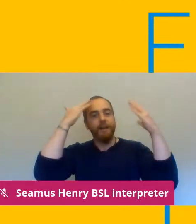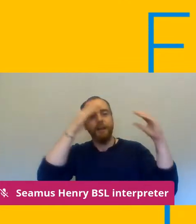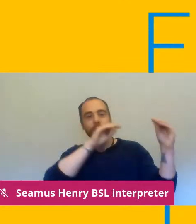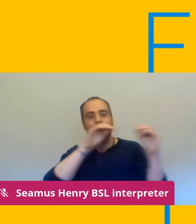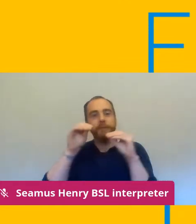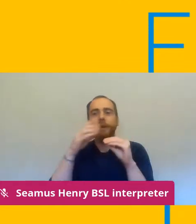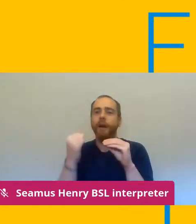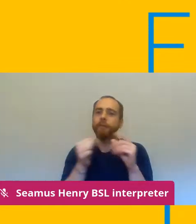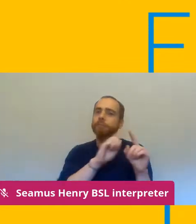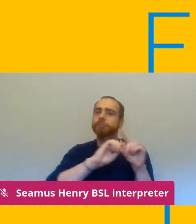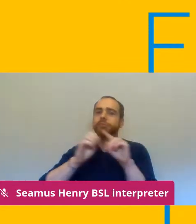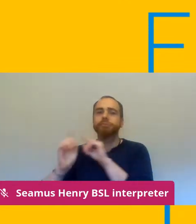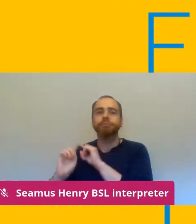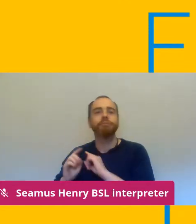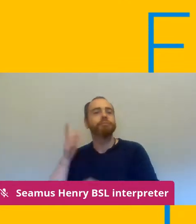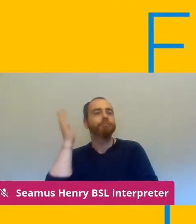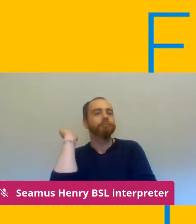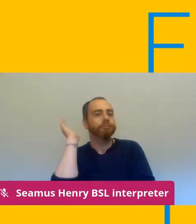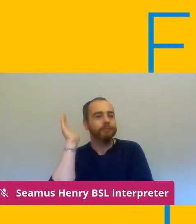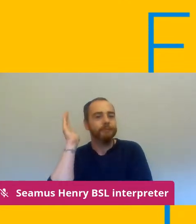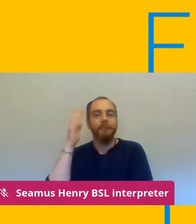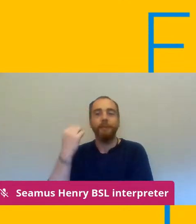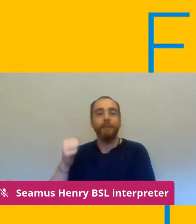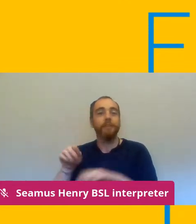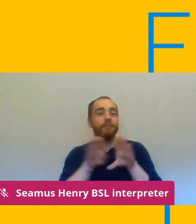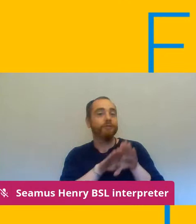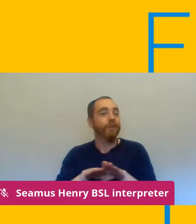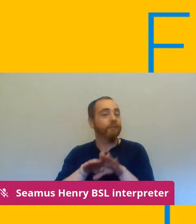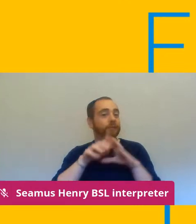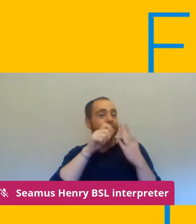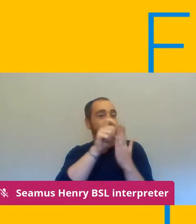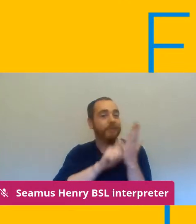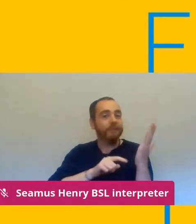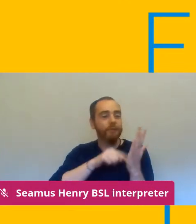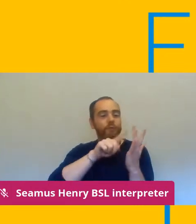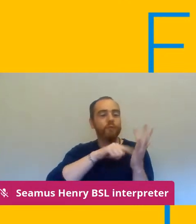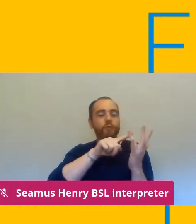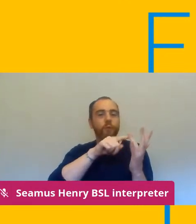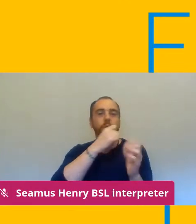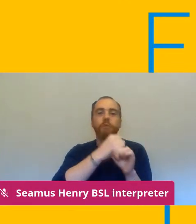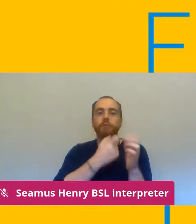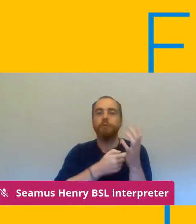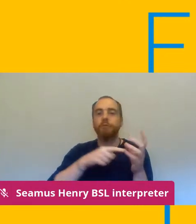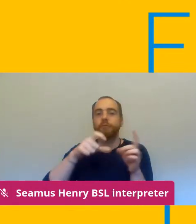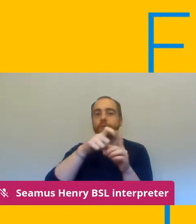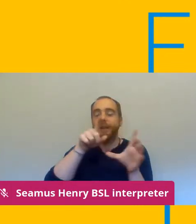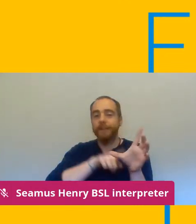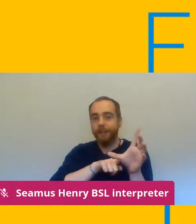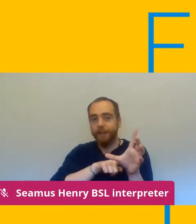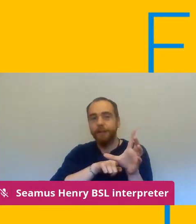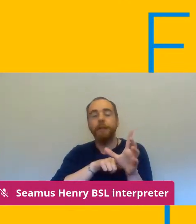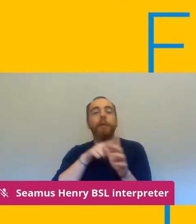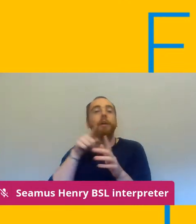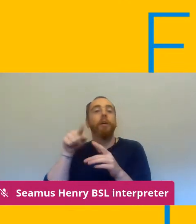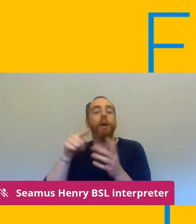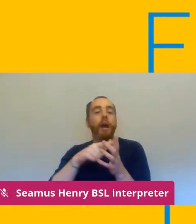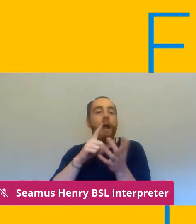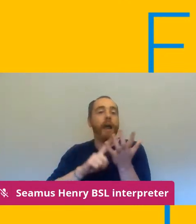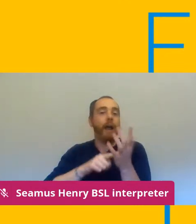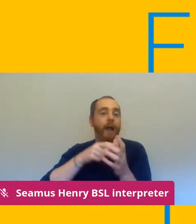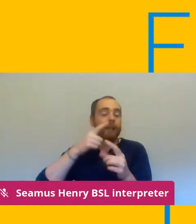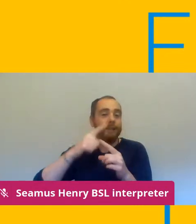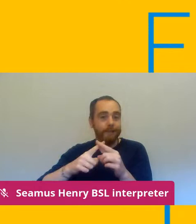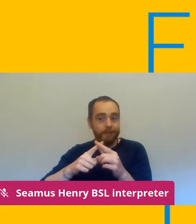secretary Joe Grady, Alex Lancaster who is head of health and safety at UCU. Adam Lincoln